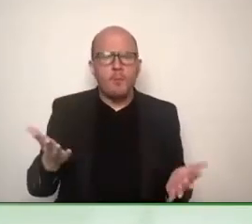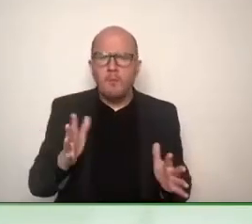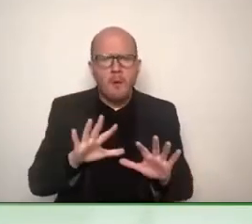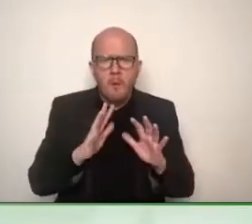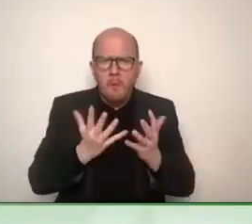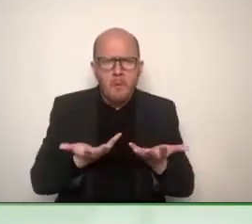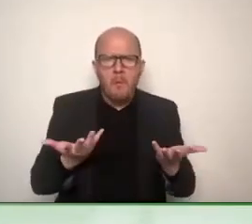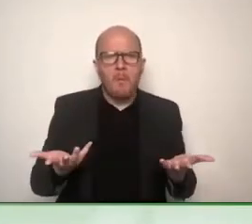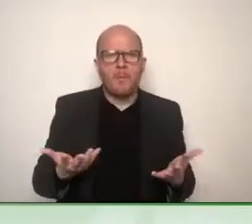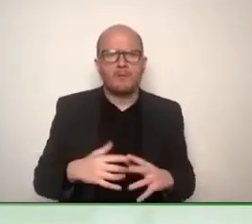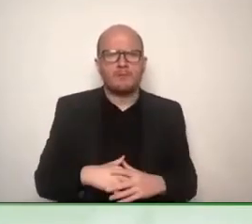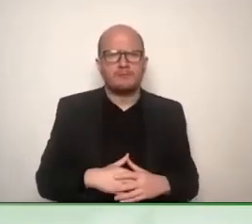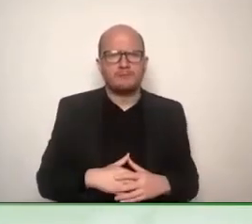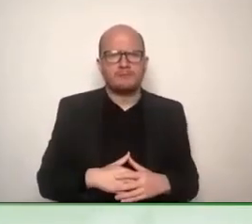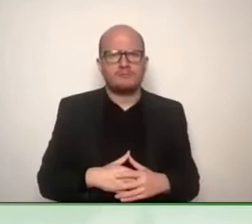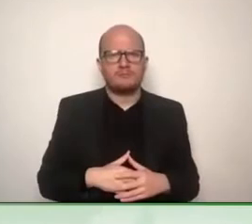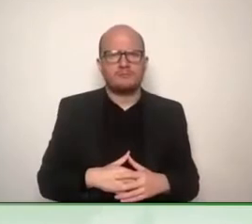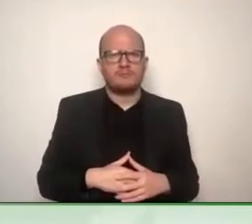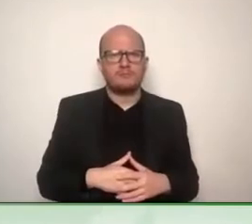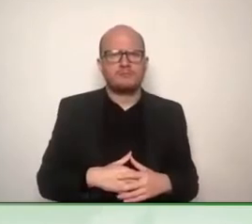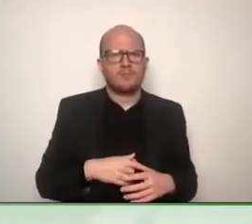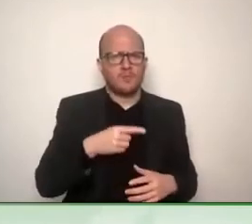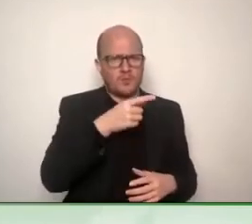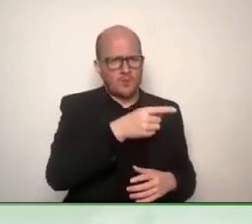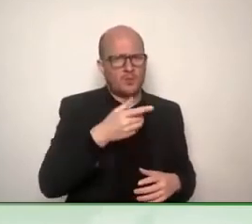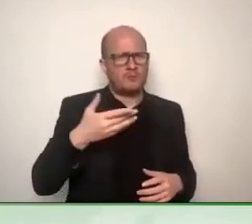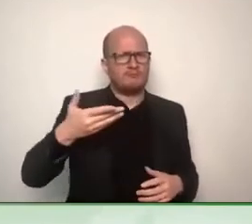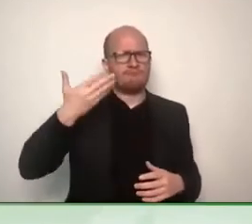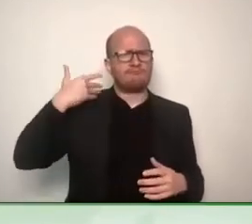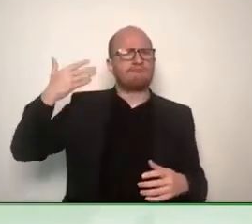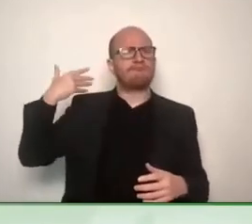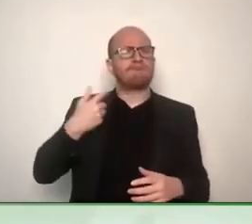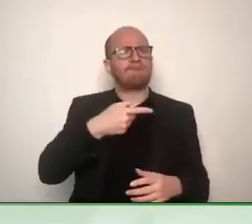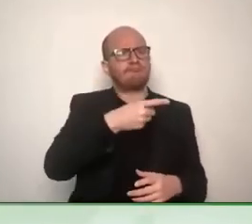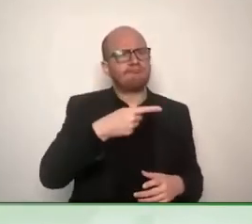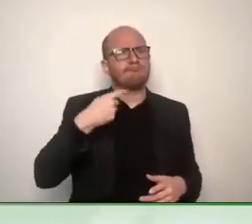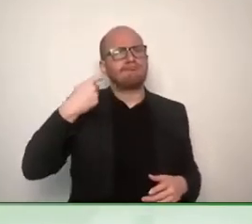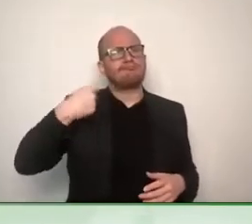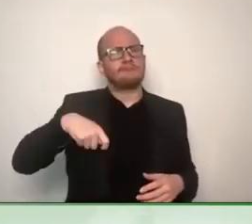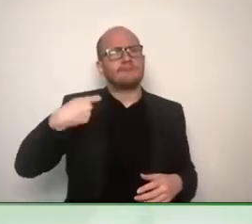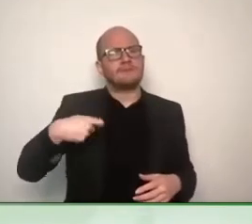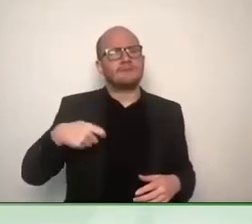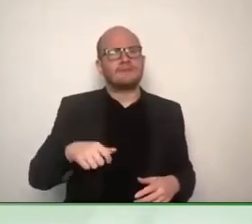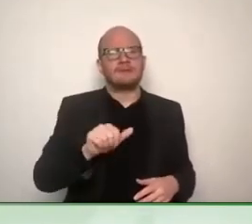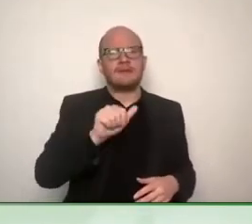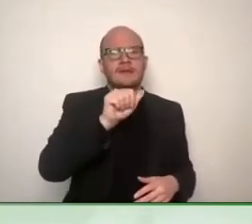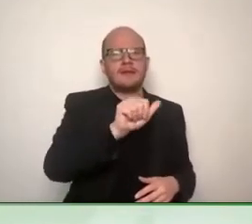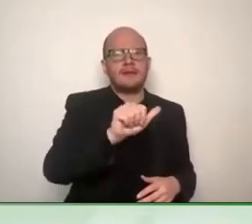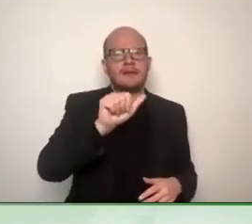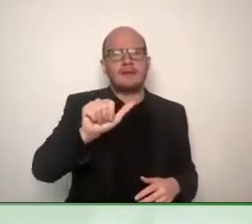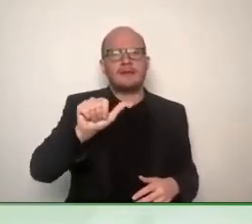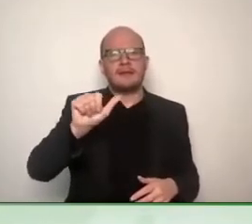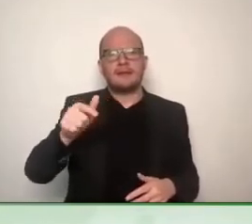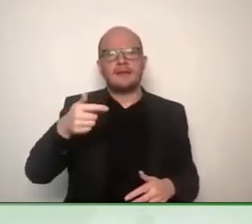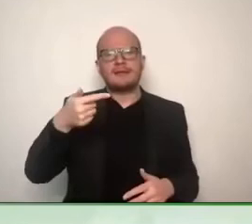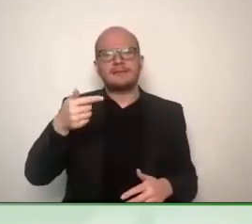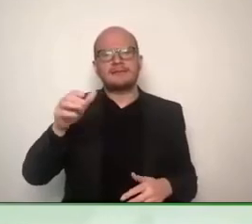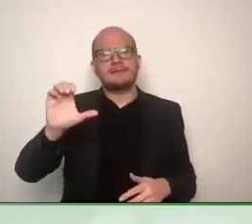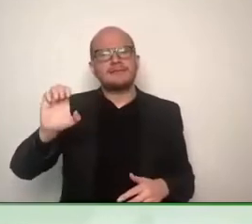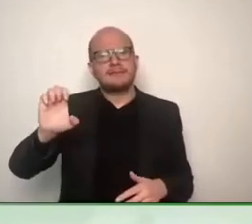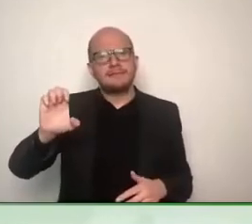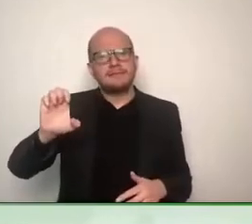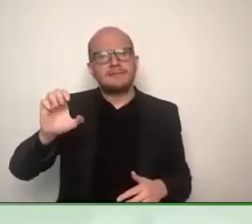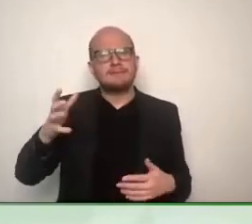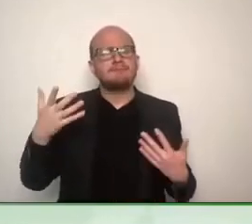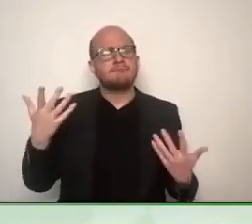of associations, how did the idea come up now to create a new one? It is not